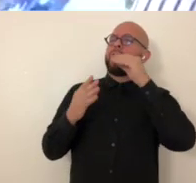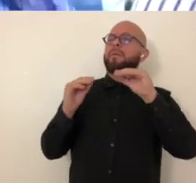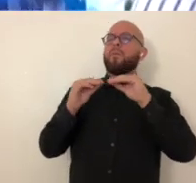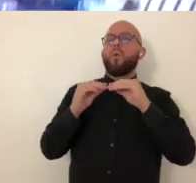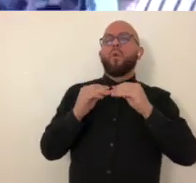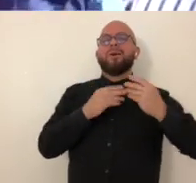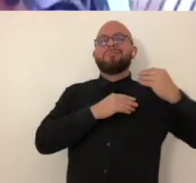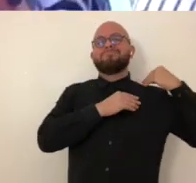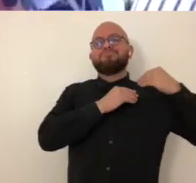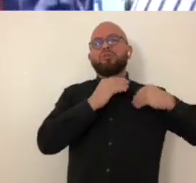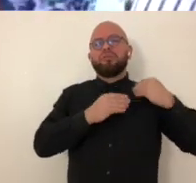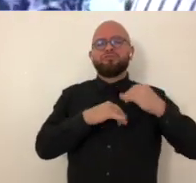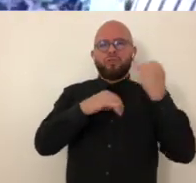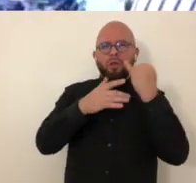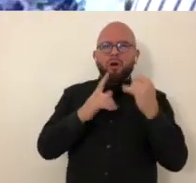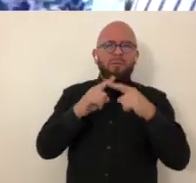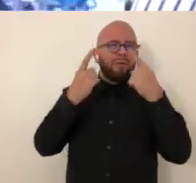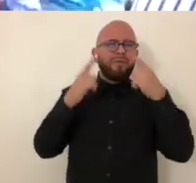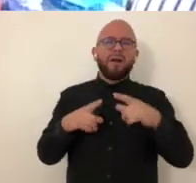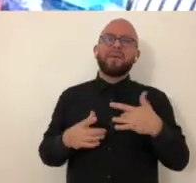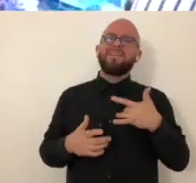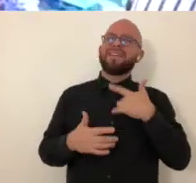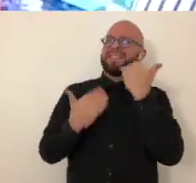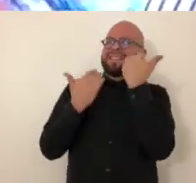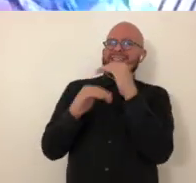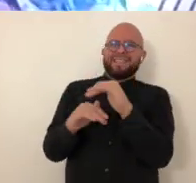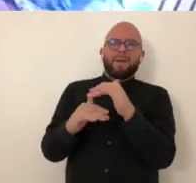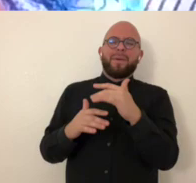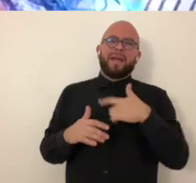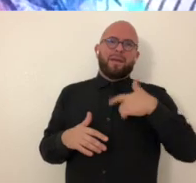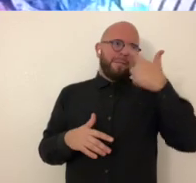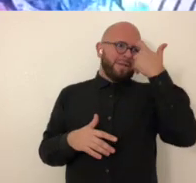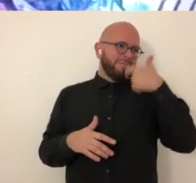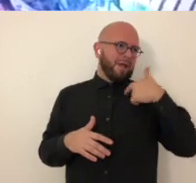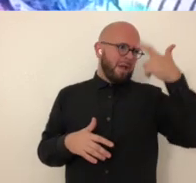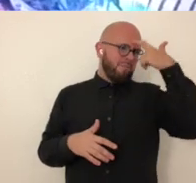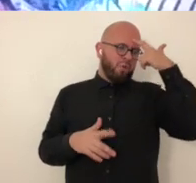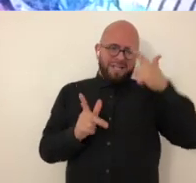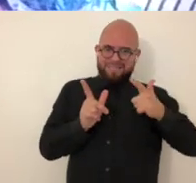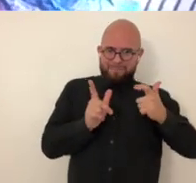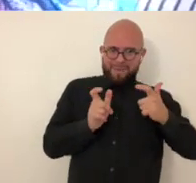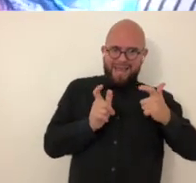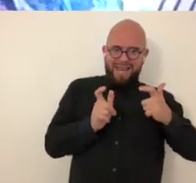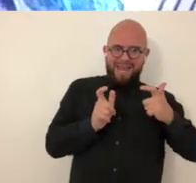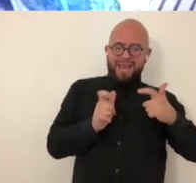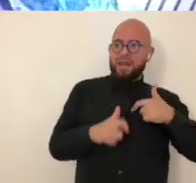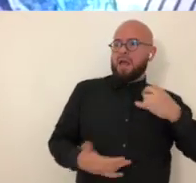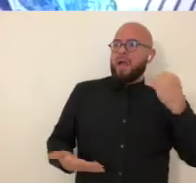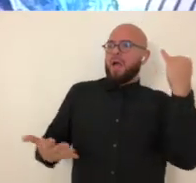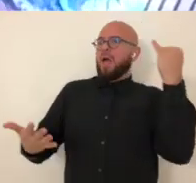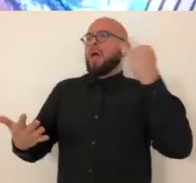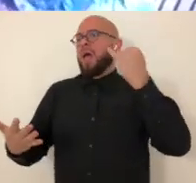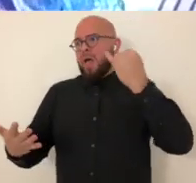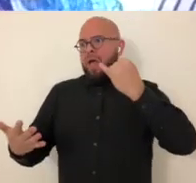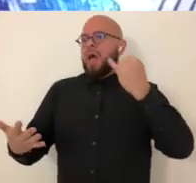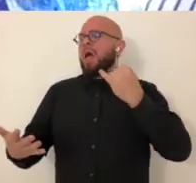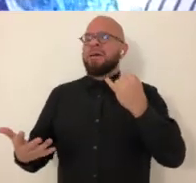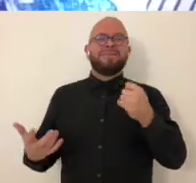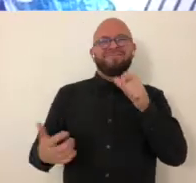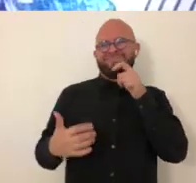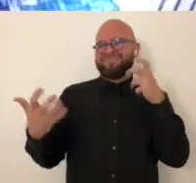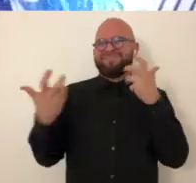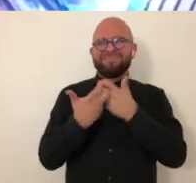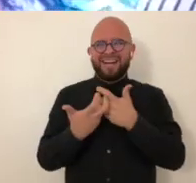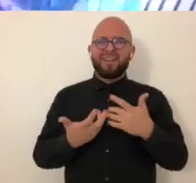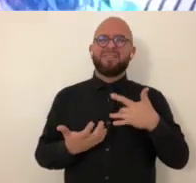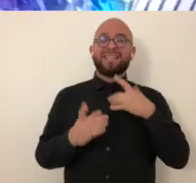i started doing more physical painting learning more traditional art but there was there's limits with what i can envision creatively and the speed my sort of